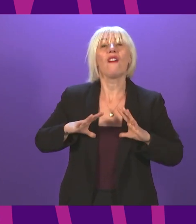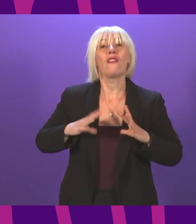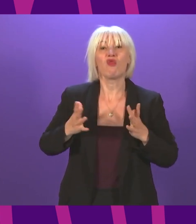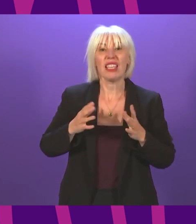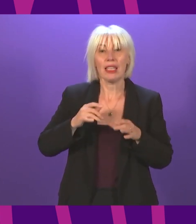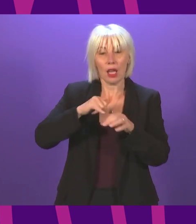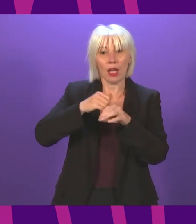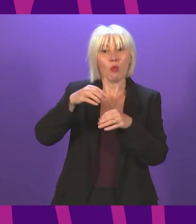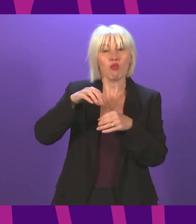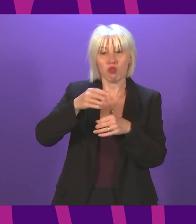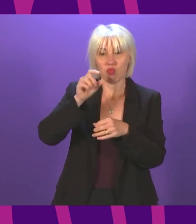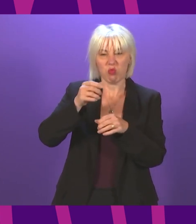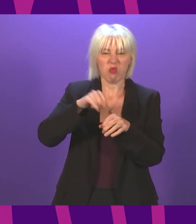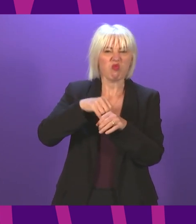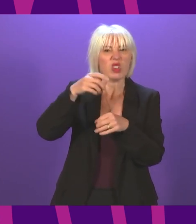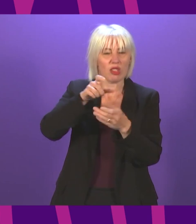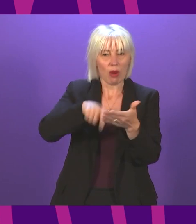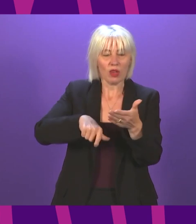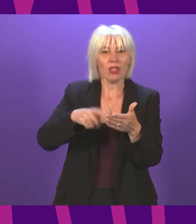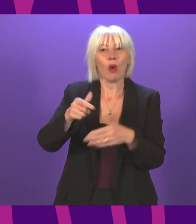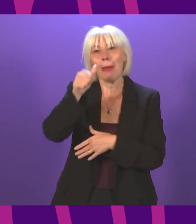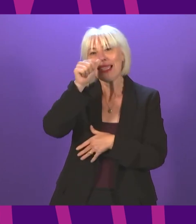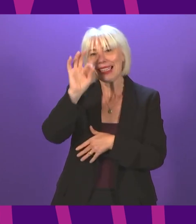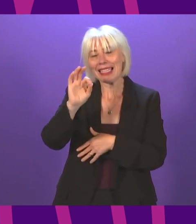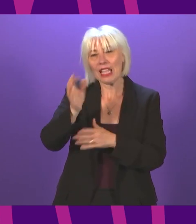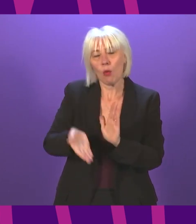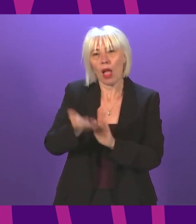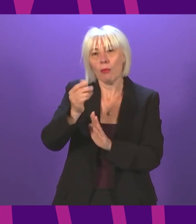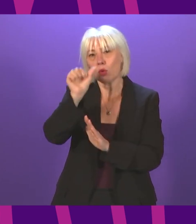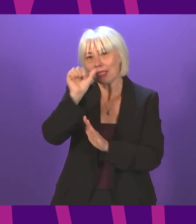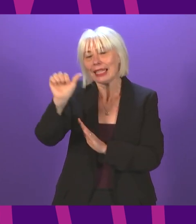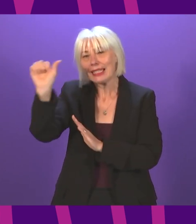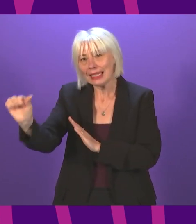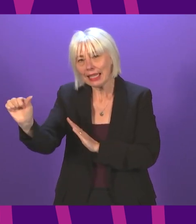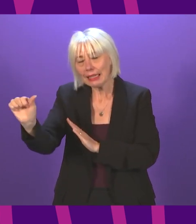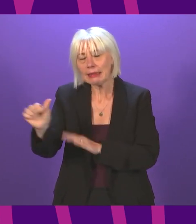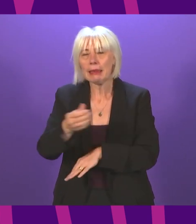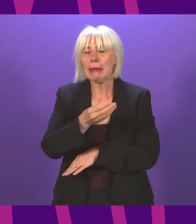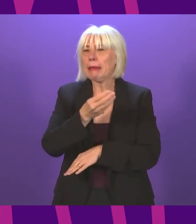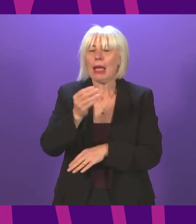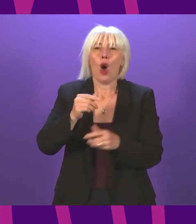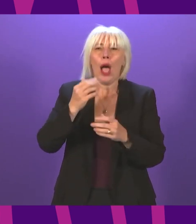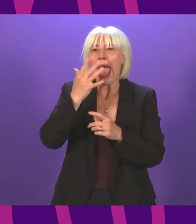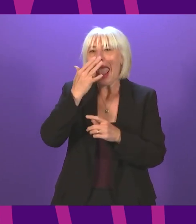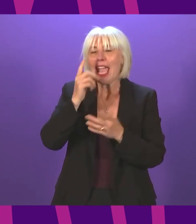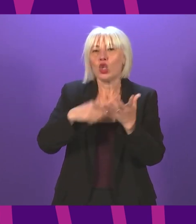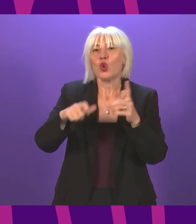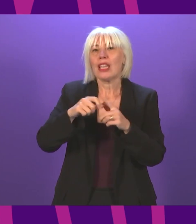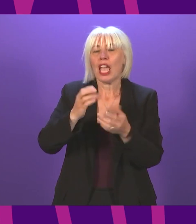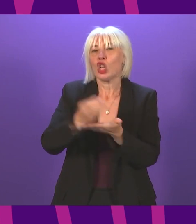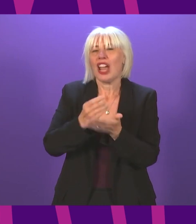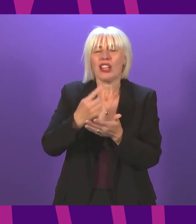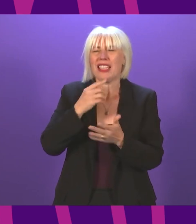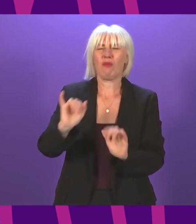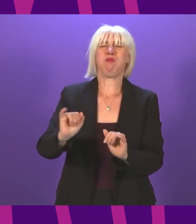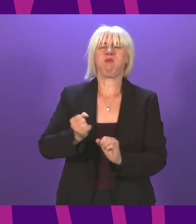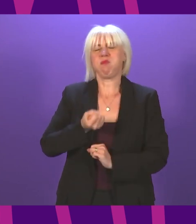from 60 to the state-age pension of 66. Age UK have branded this move as a kick in the teeth for older people. This highlights